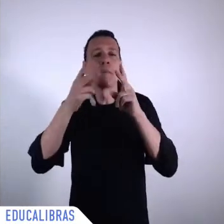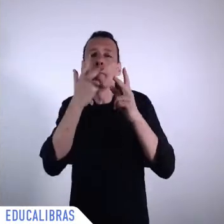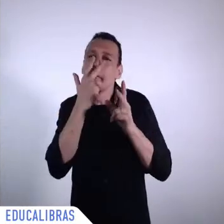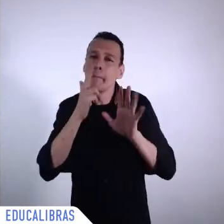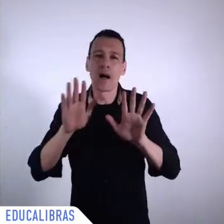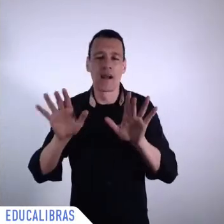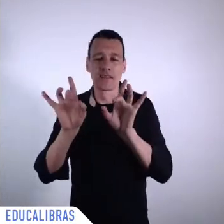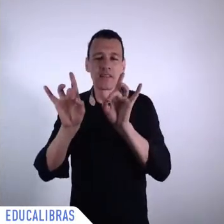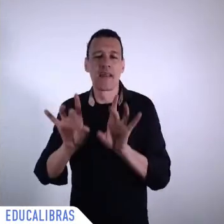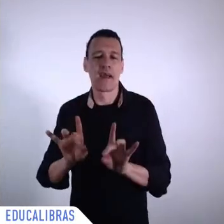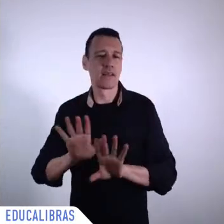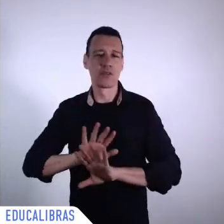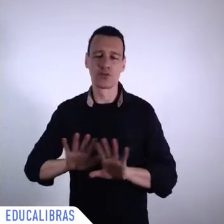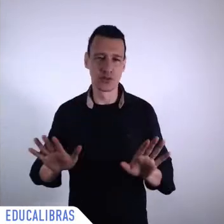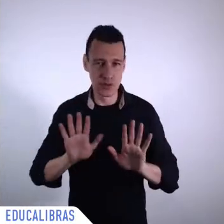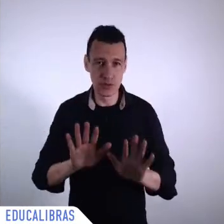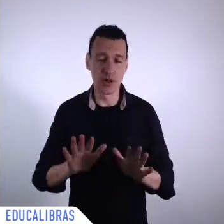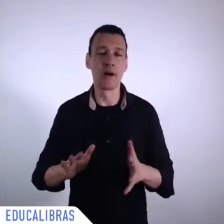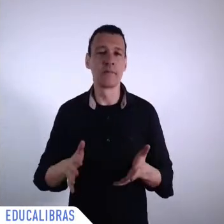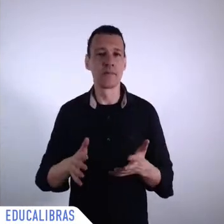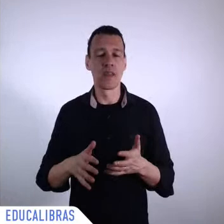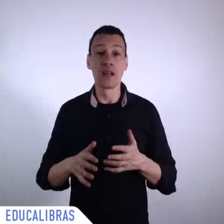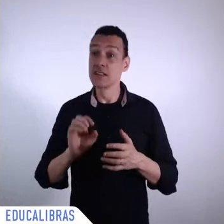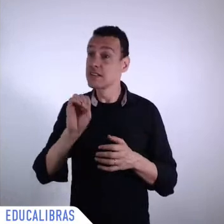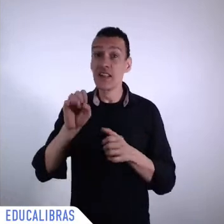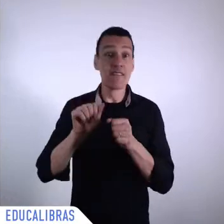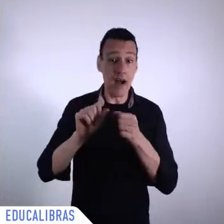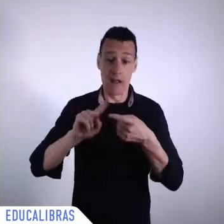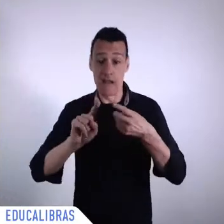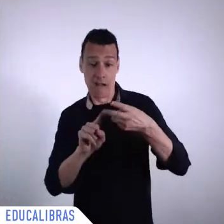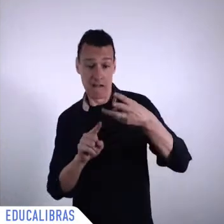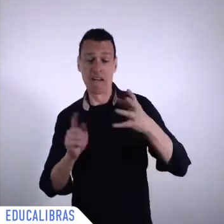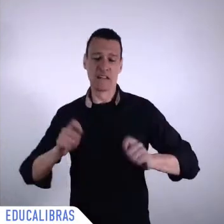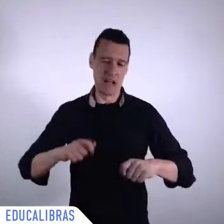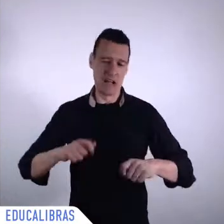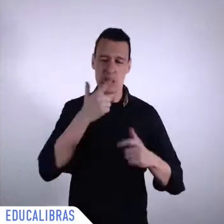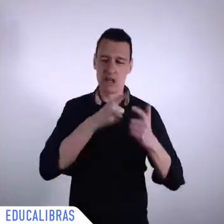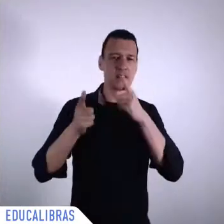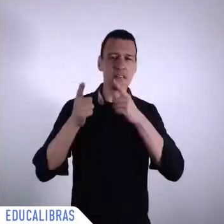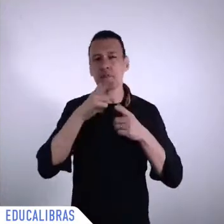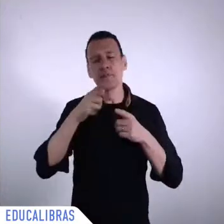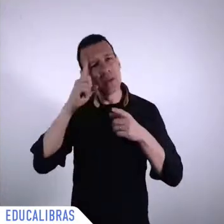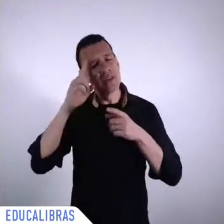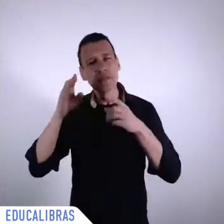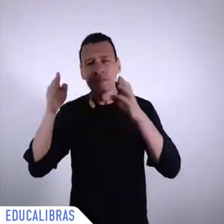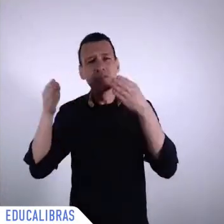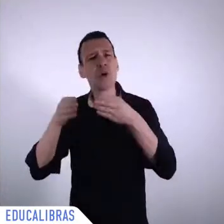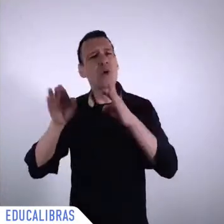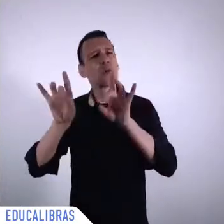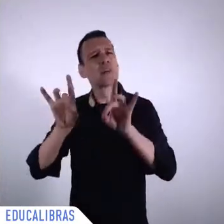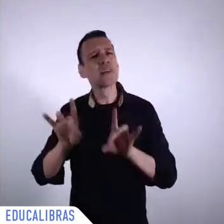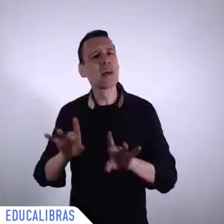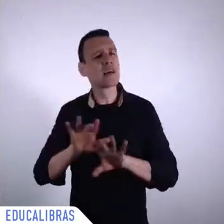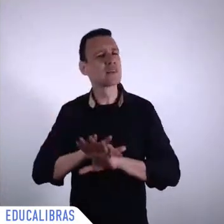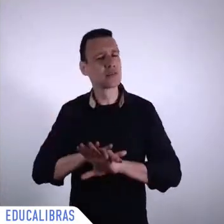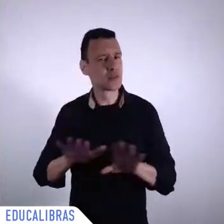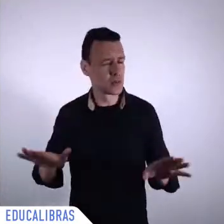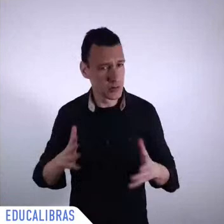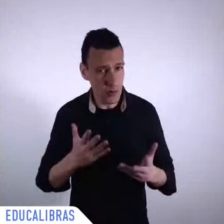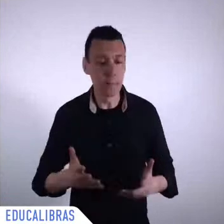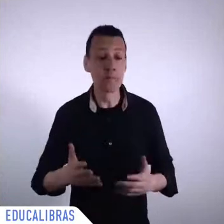and I hope I was not impolite, but I think, I hope not, nobody said that anyway. And I'll just repeat that here,